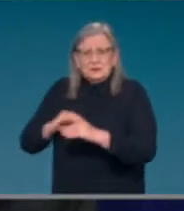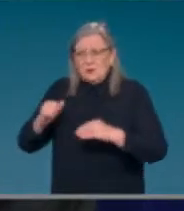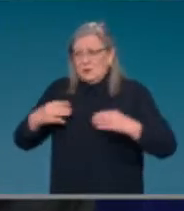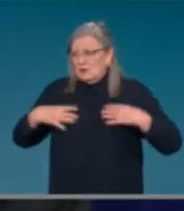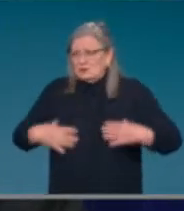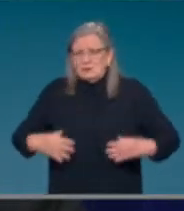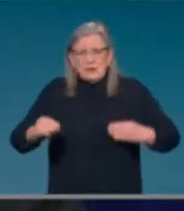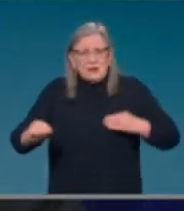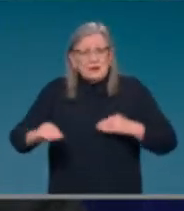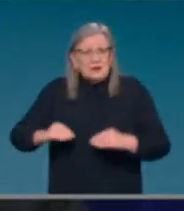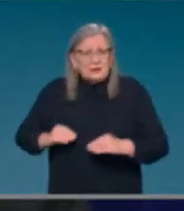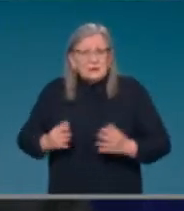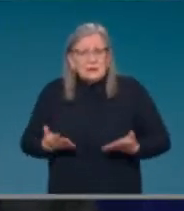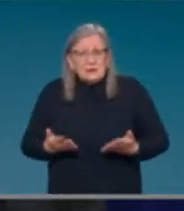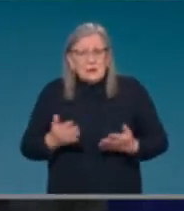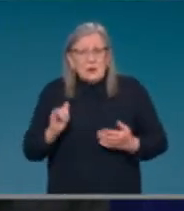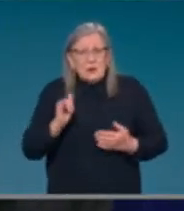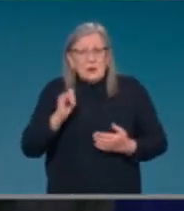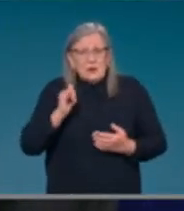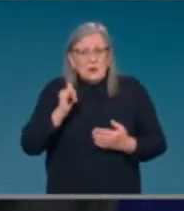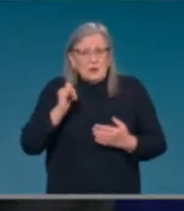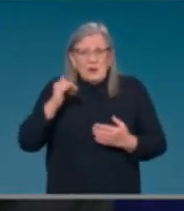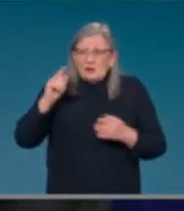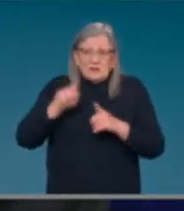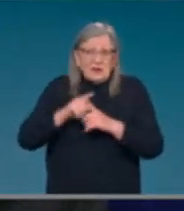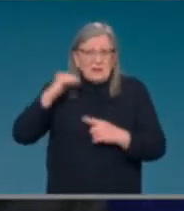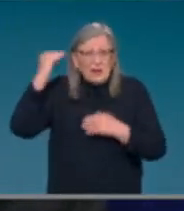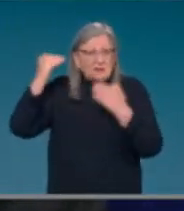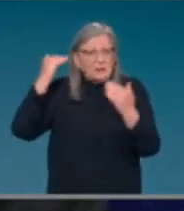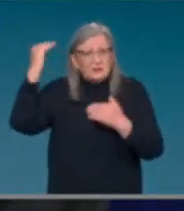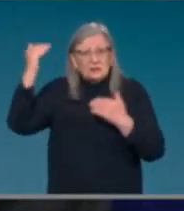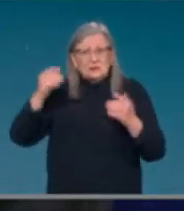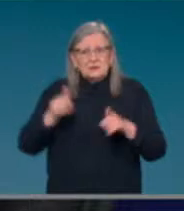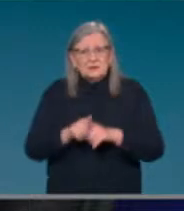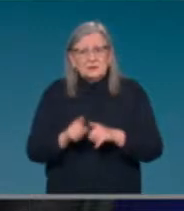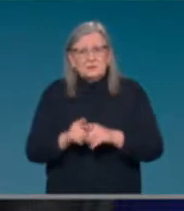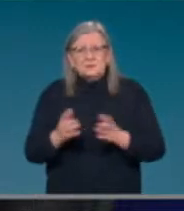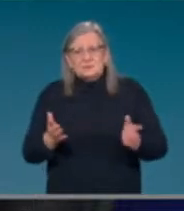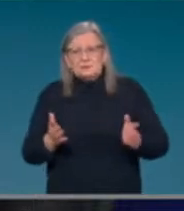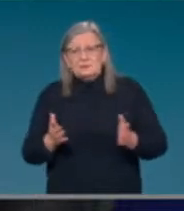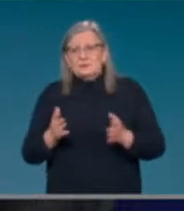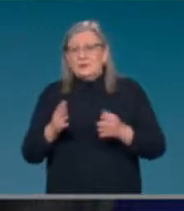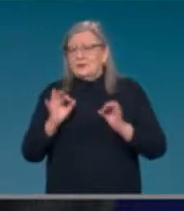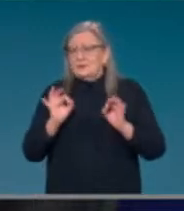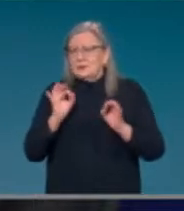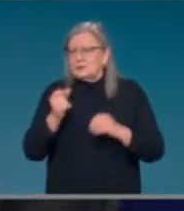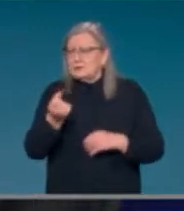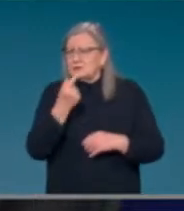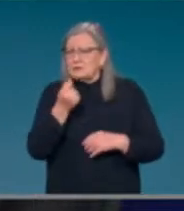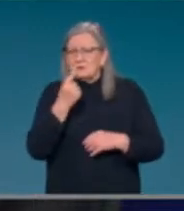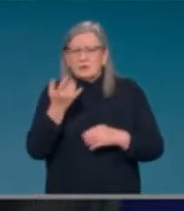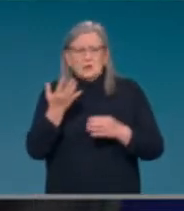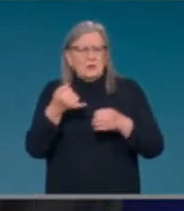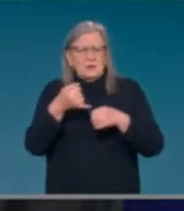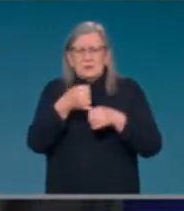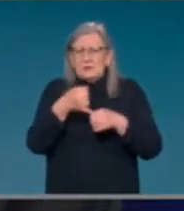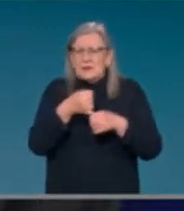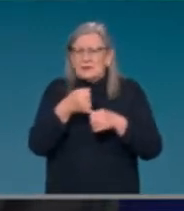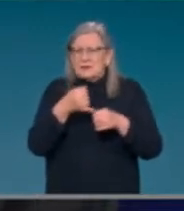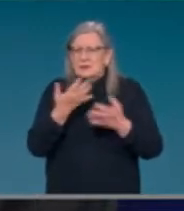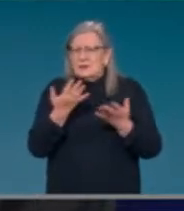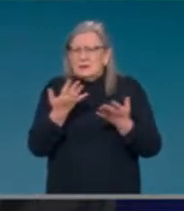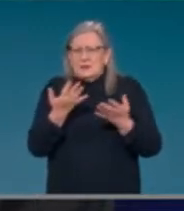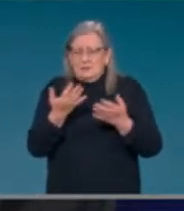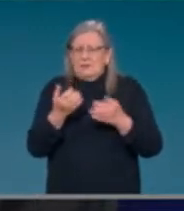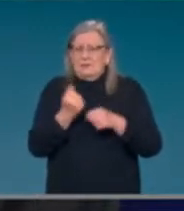various stem cell transplants or on certain medicines that suppress the immune system. So there's a defined list of conditions on the health